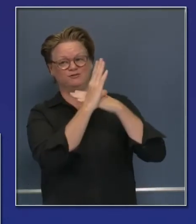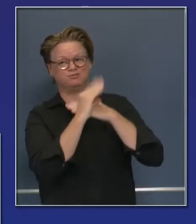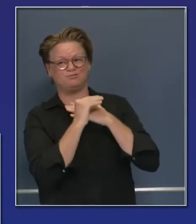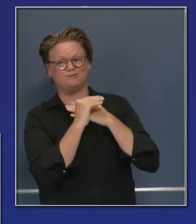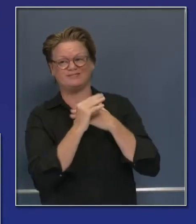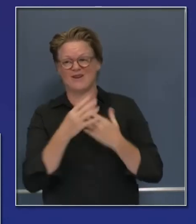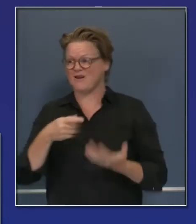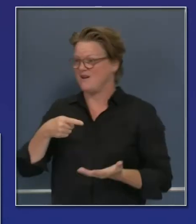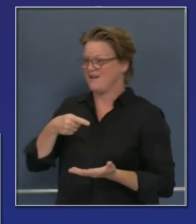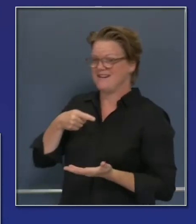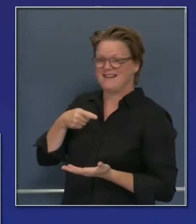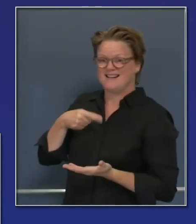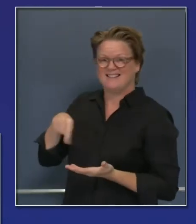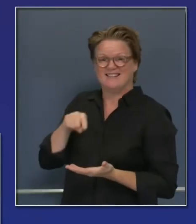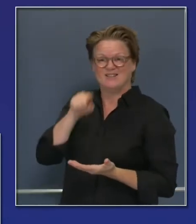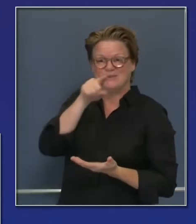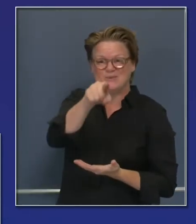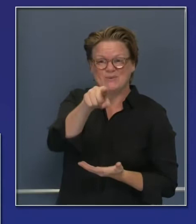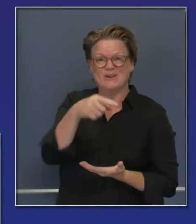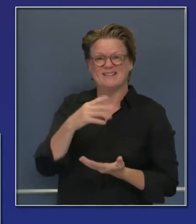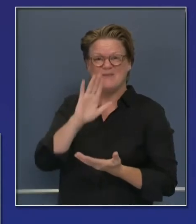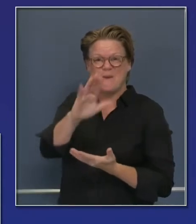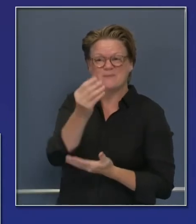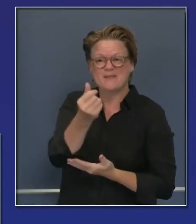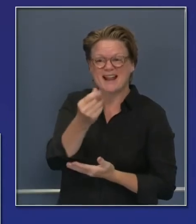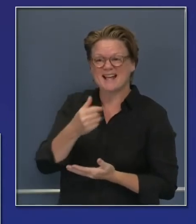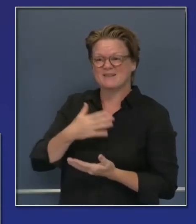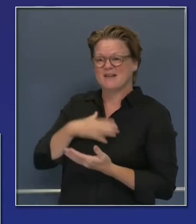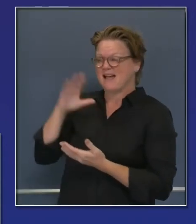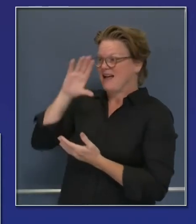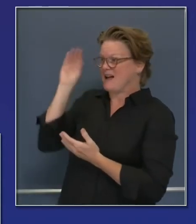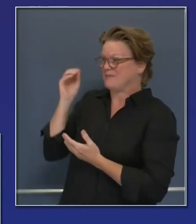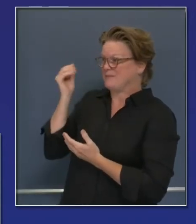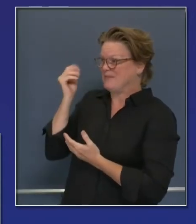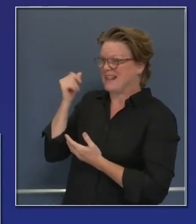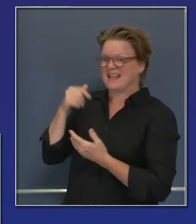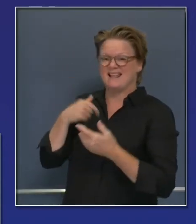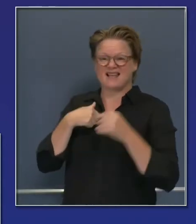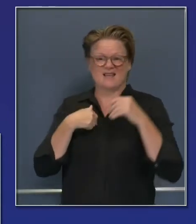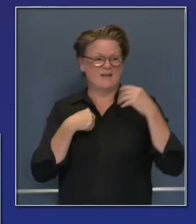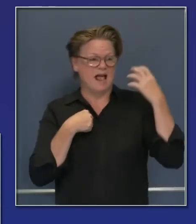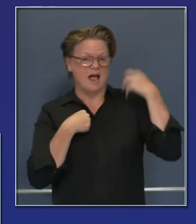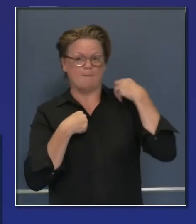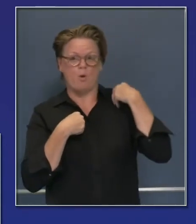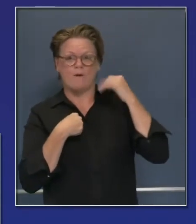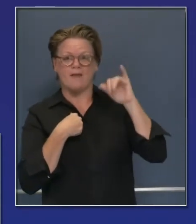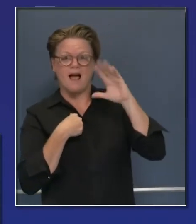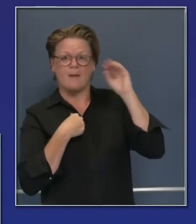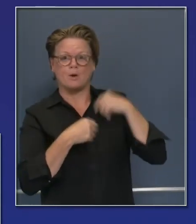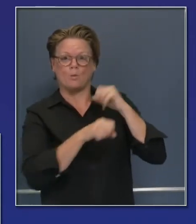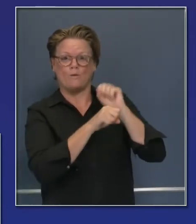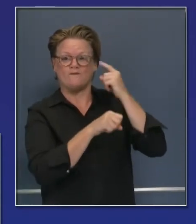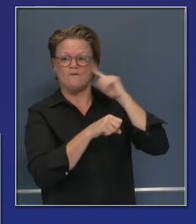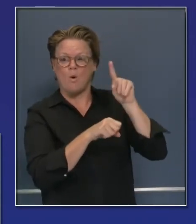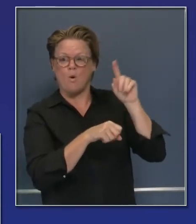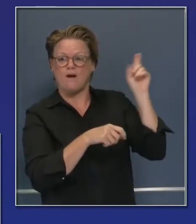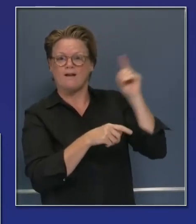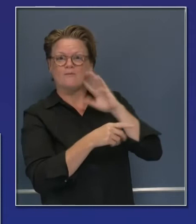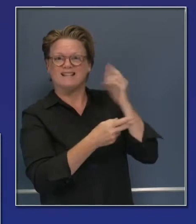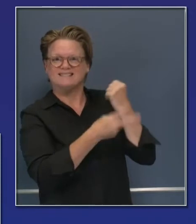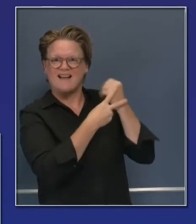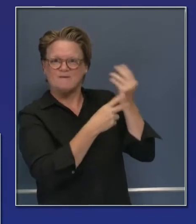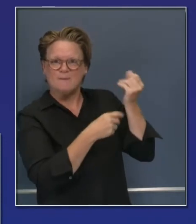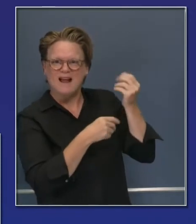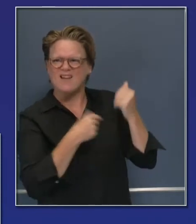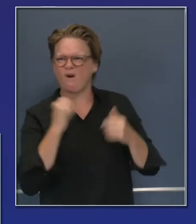for plans, for our Medi-Cal system, for, as we're all taxpayers, for Medicare in terms of costs. So we think